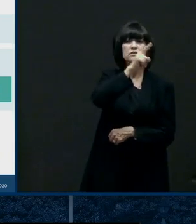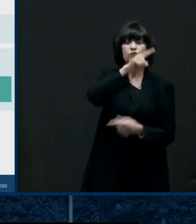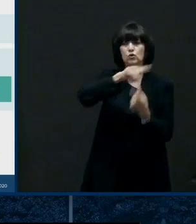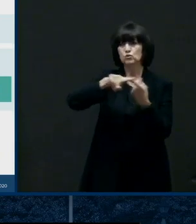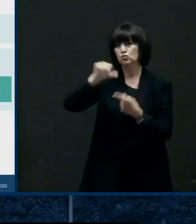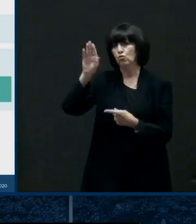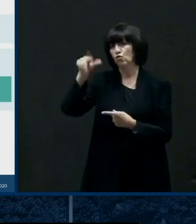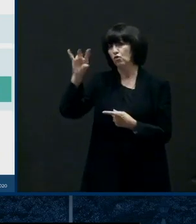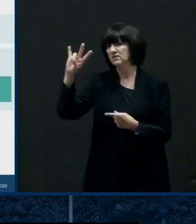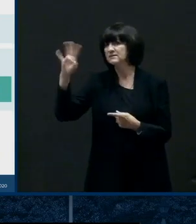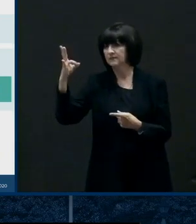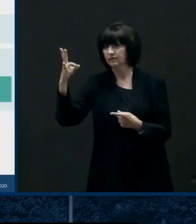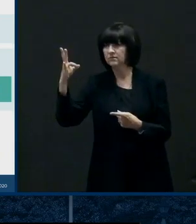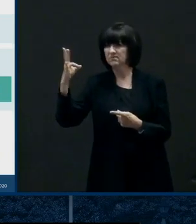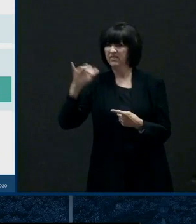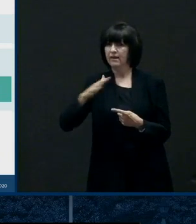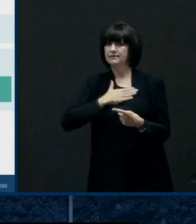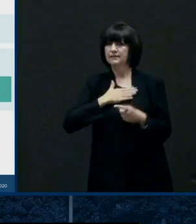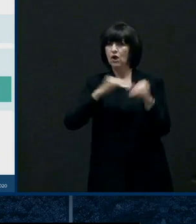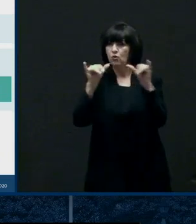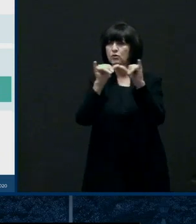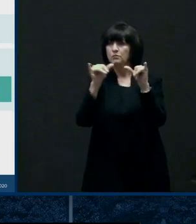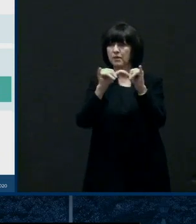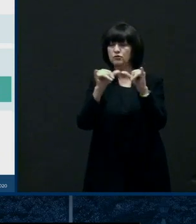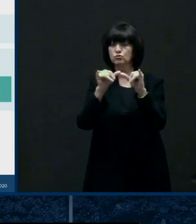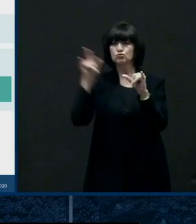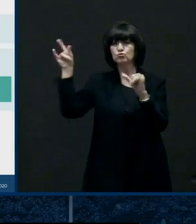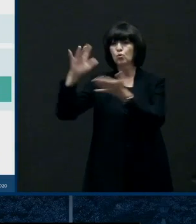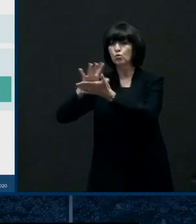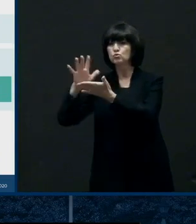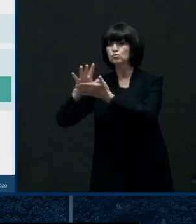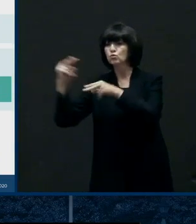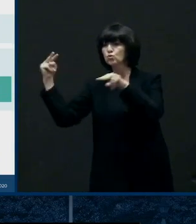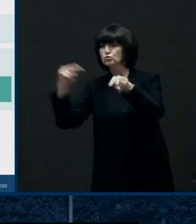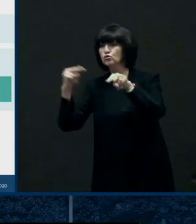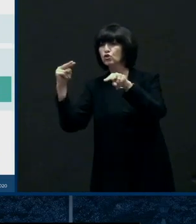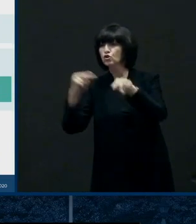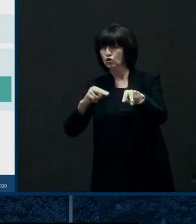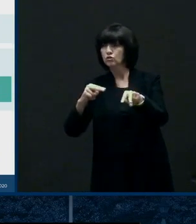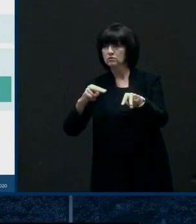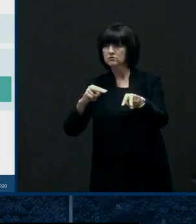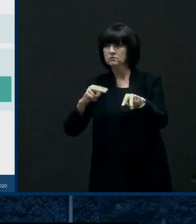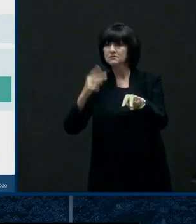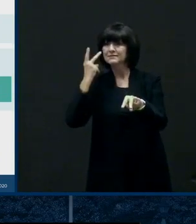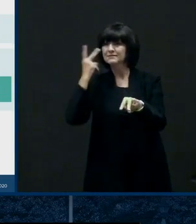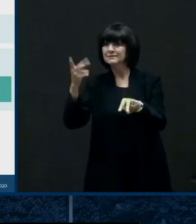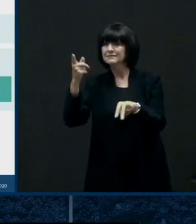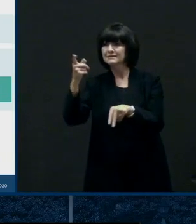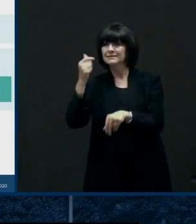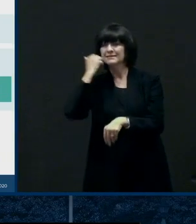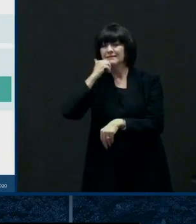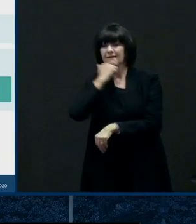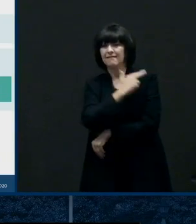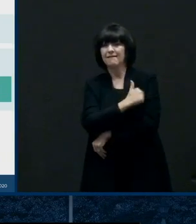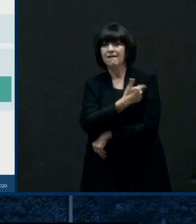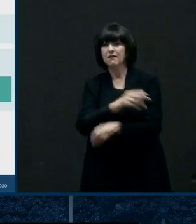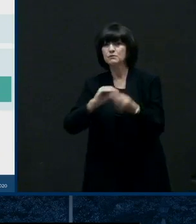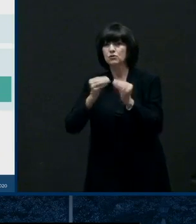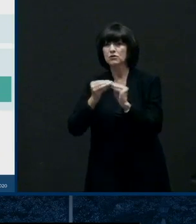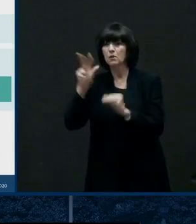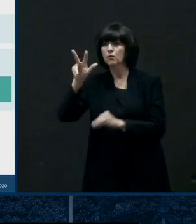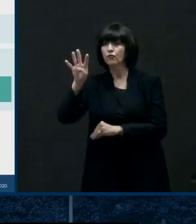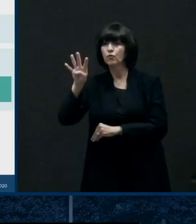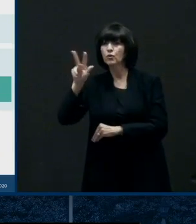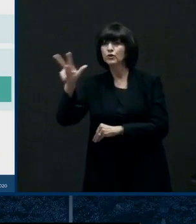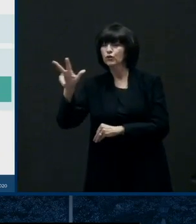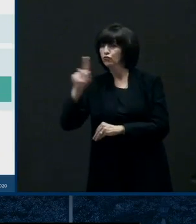so that's going to be our measure for for the school's daily hospitalizations comfortably below uh the gating uh there